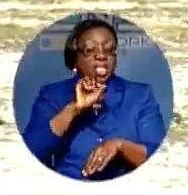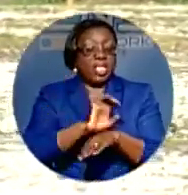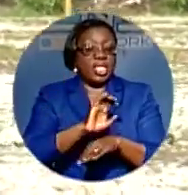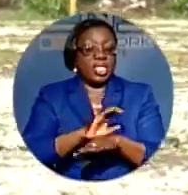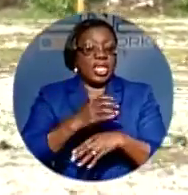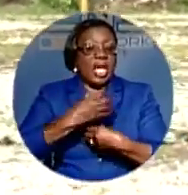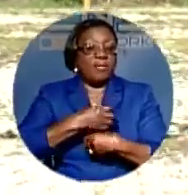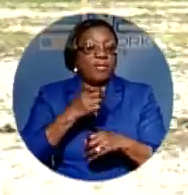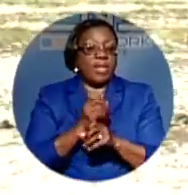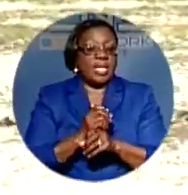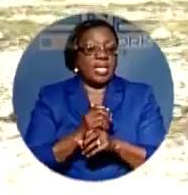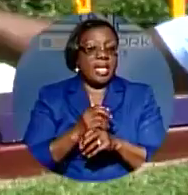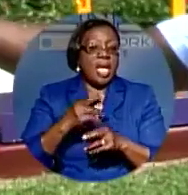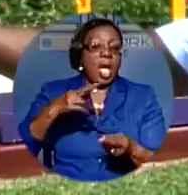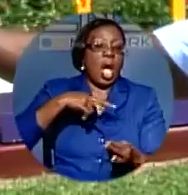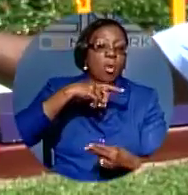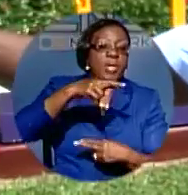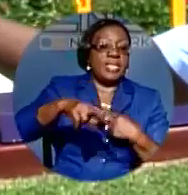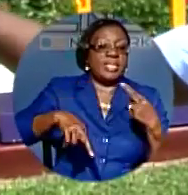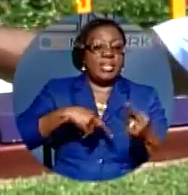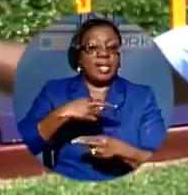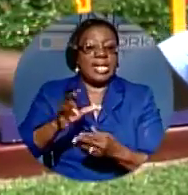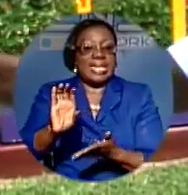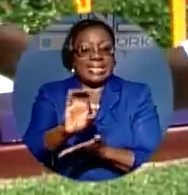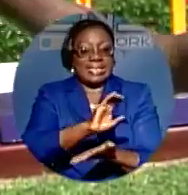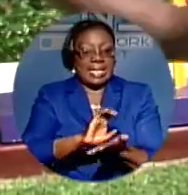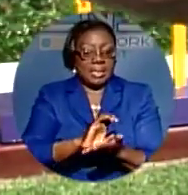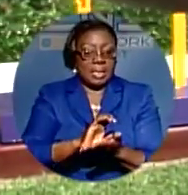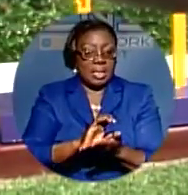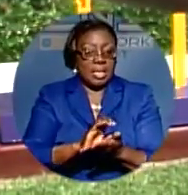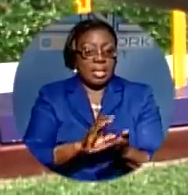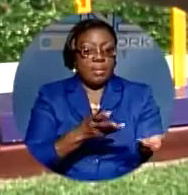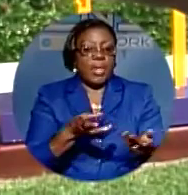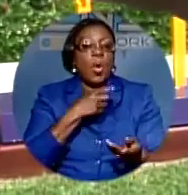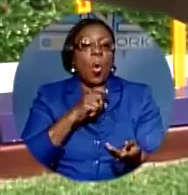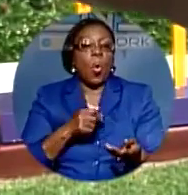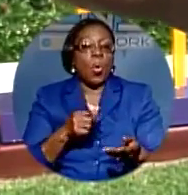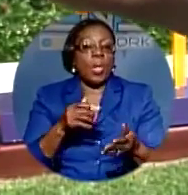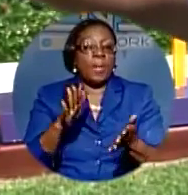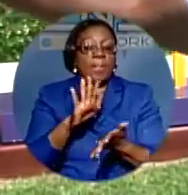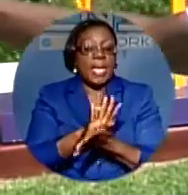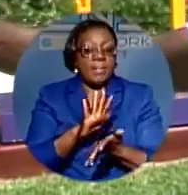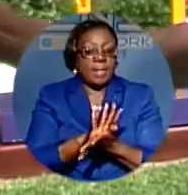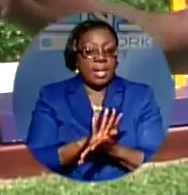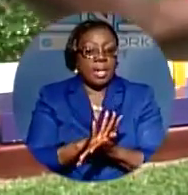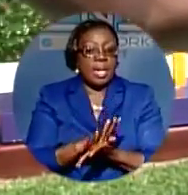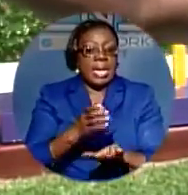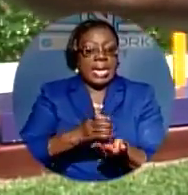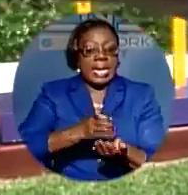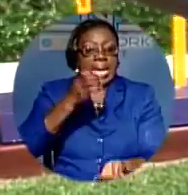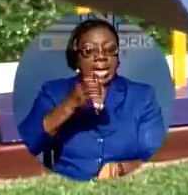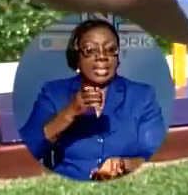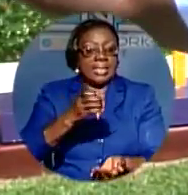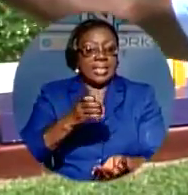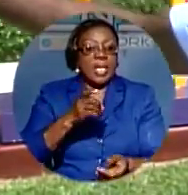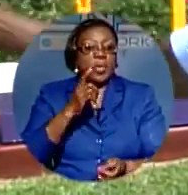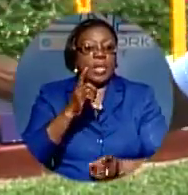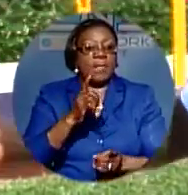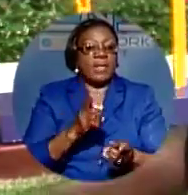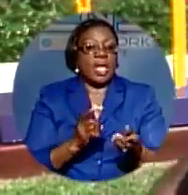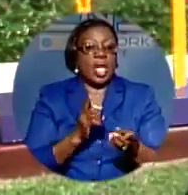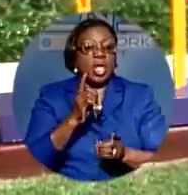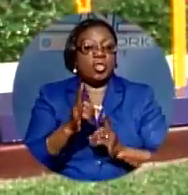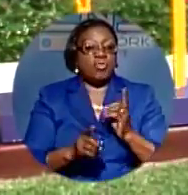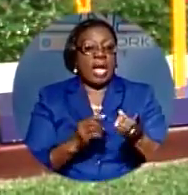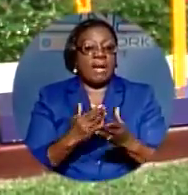recycling center. We're recycling cardboard and paper, and also cans here, and we're having a drive-thru, probably